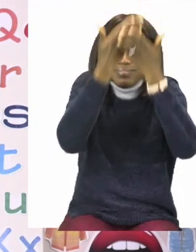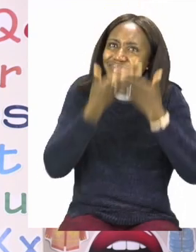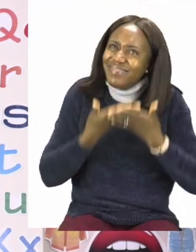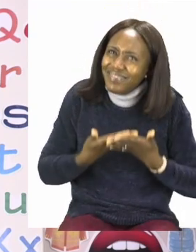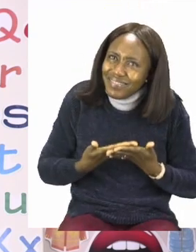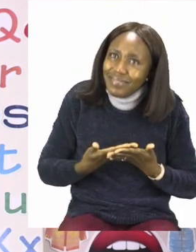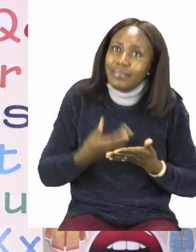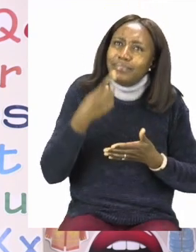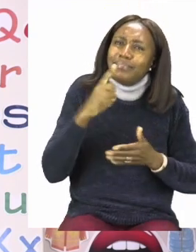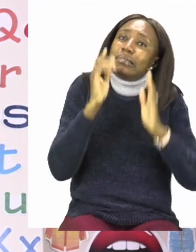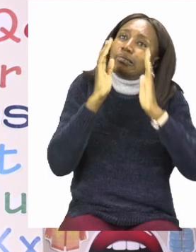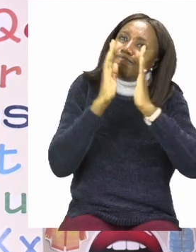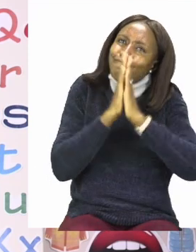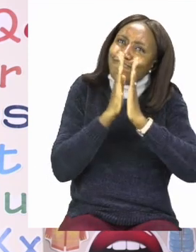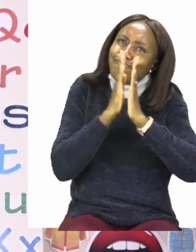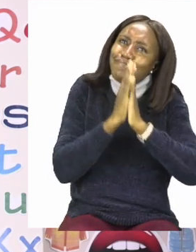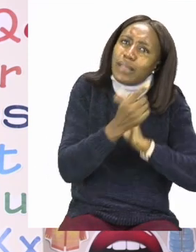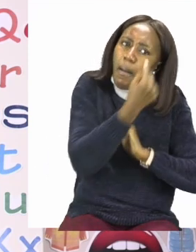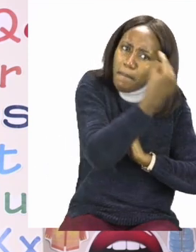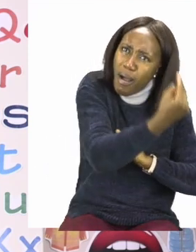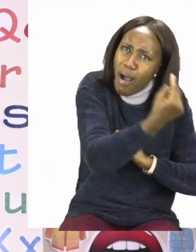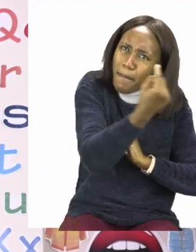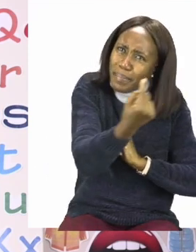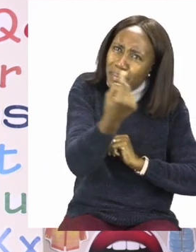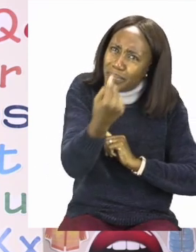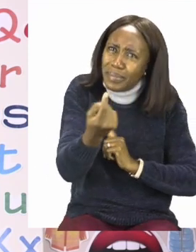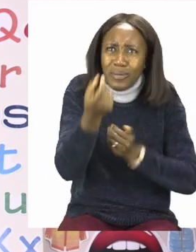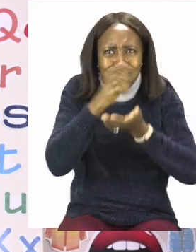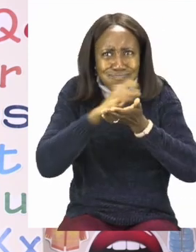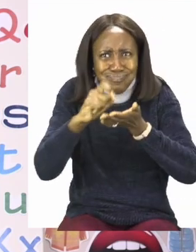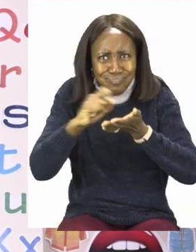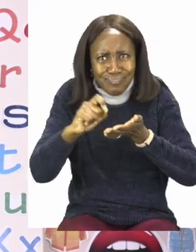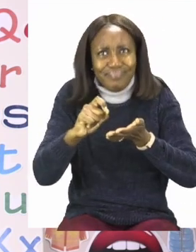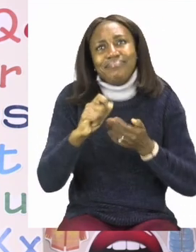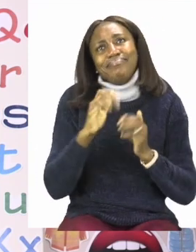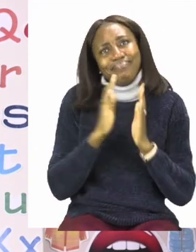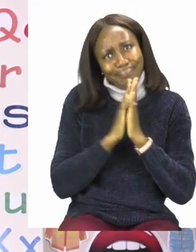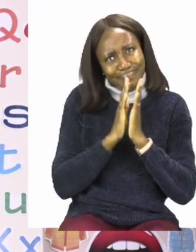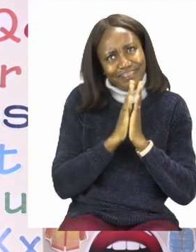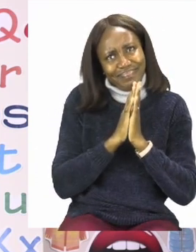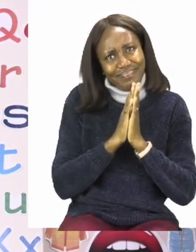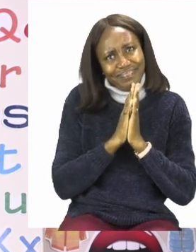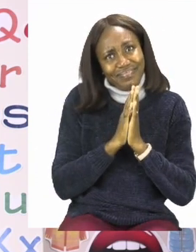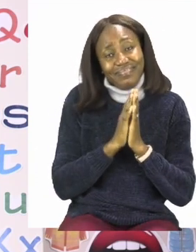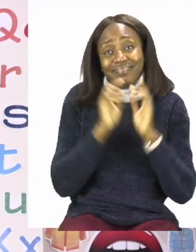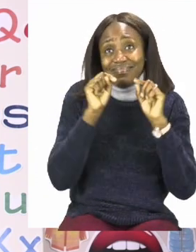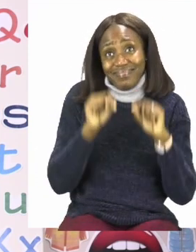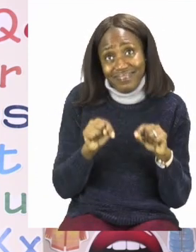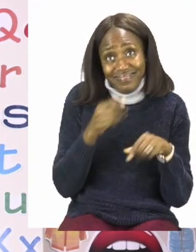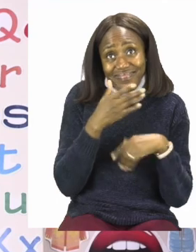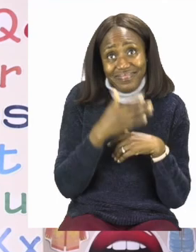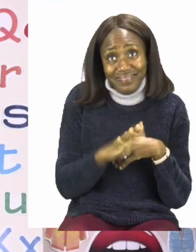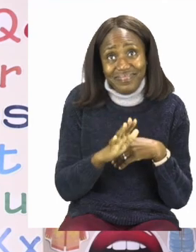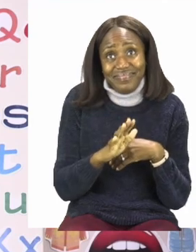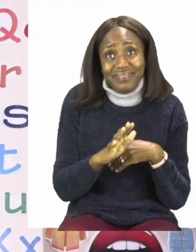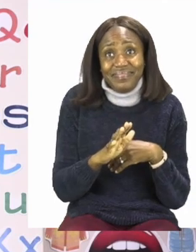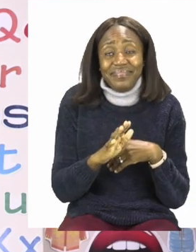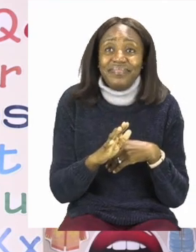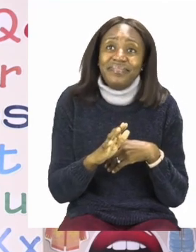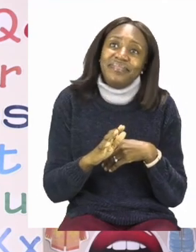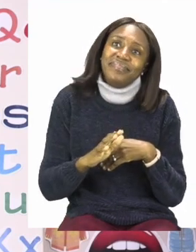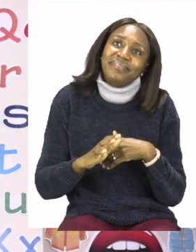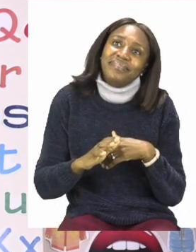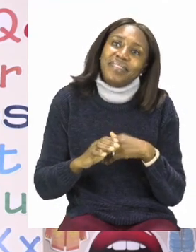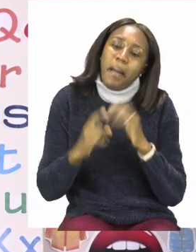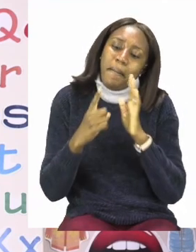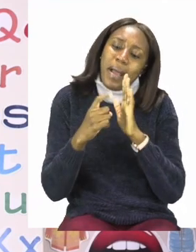though, make sure that you finish your work by yourself. So now that we are done with our lesson, we can